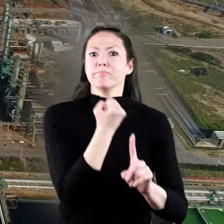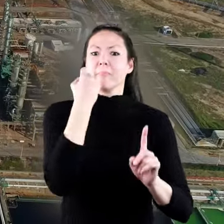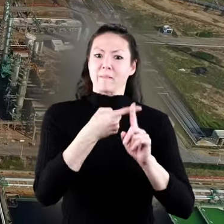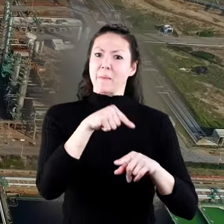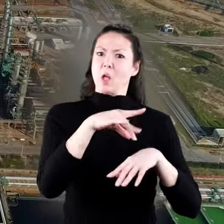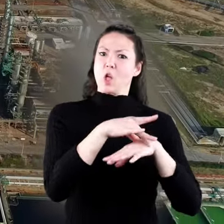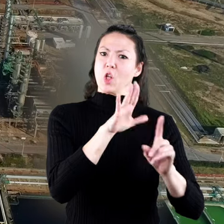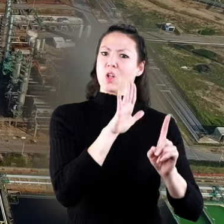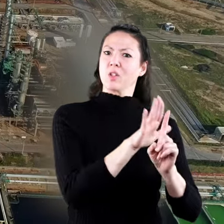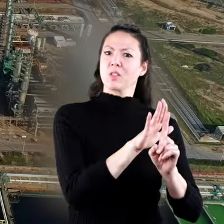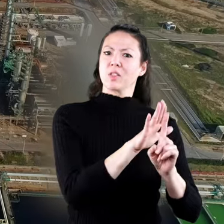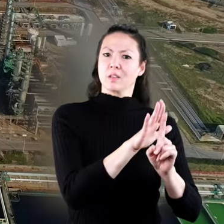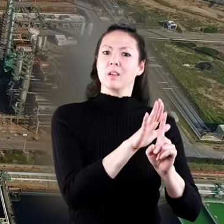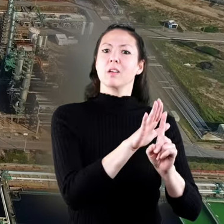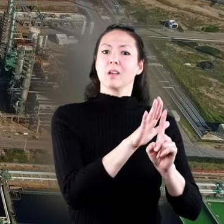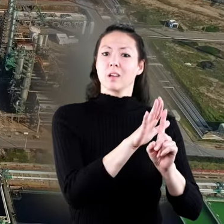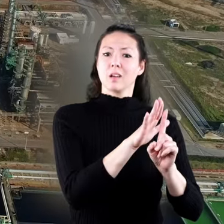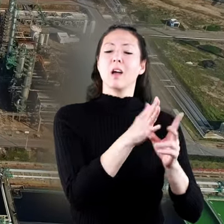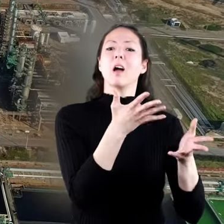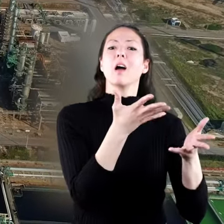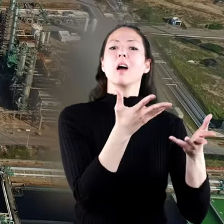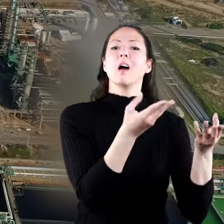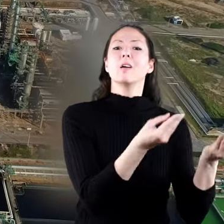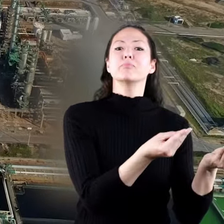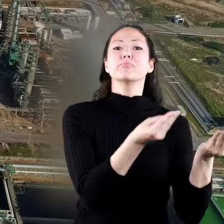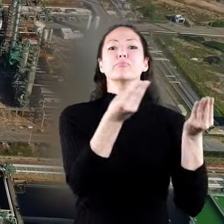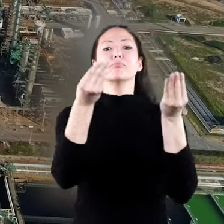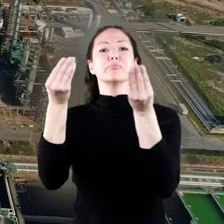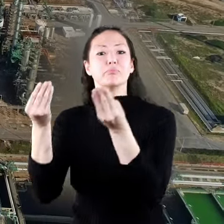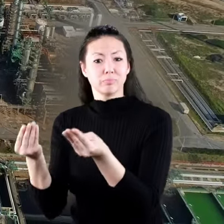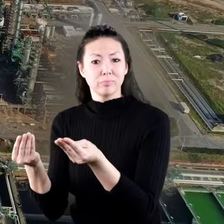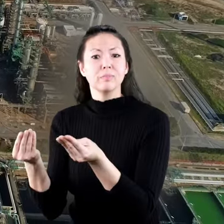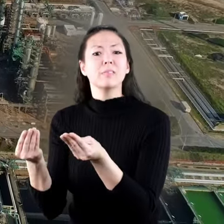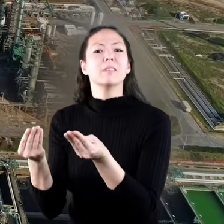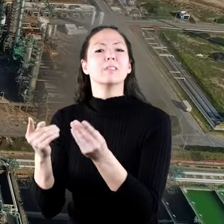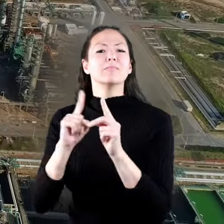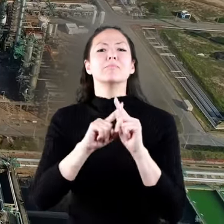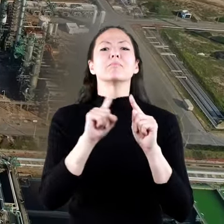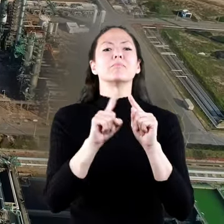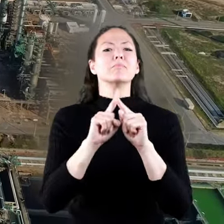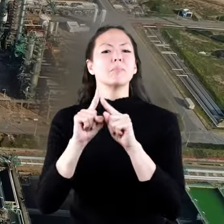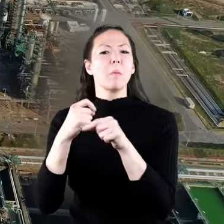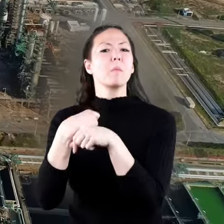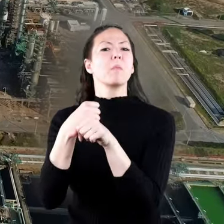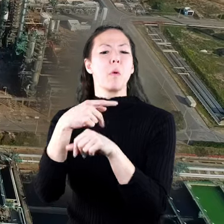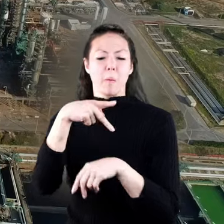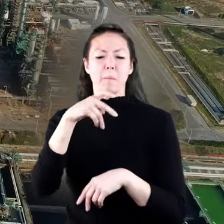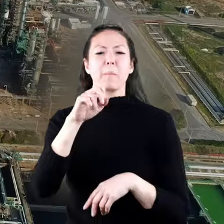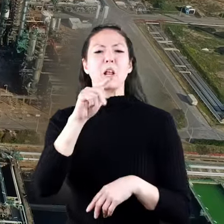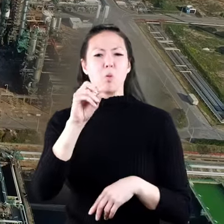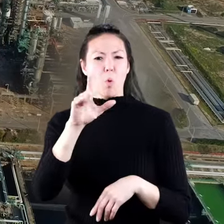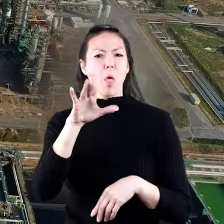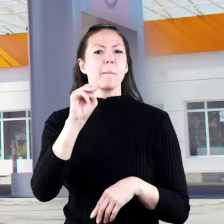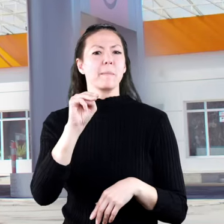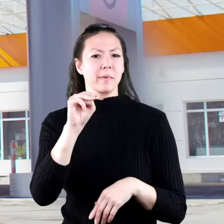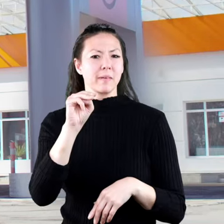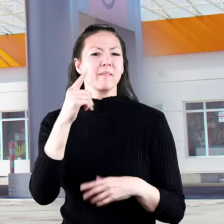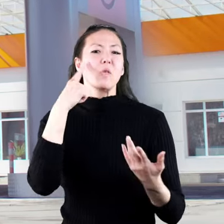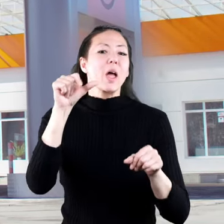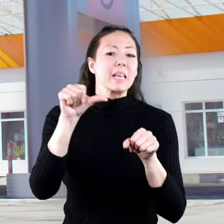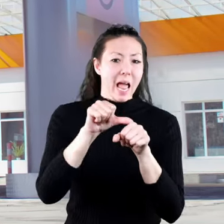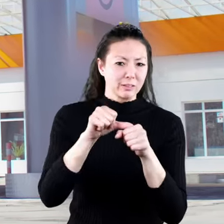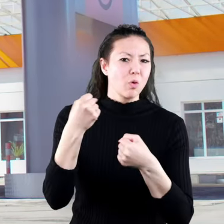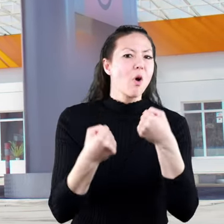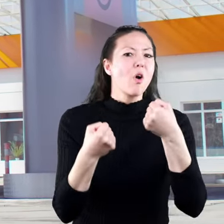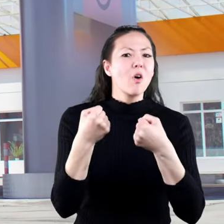that's taken from the Earth is sent to giant refineries, where it is made into lots of different petroleum products, like